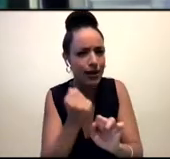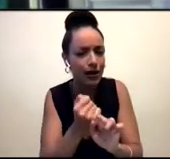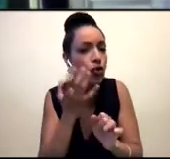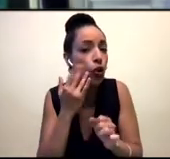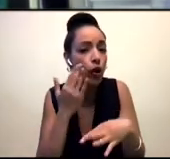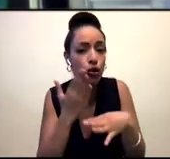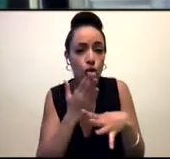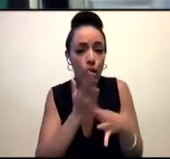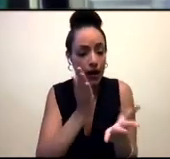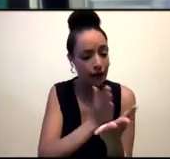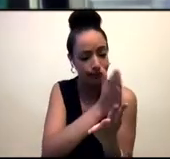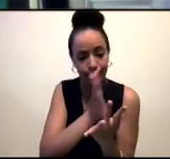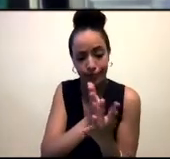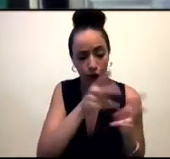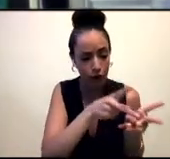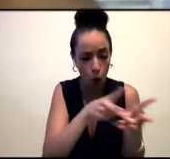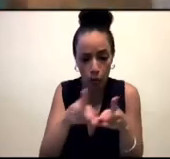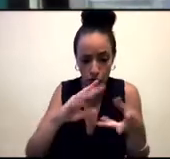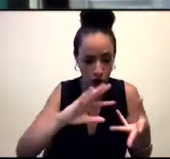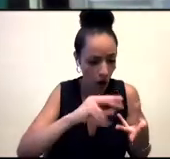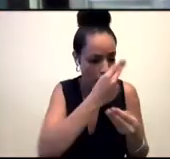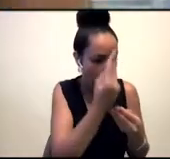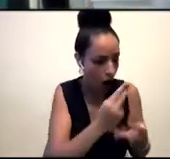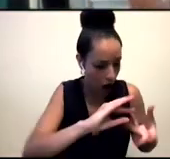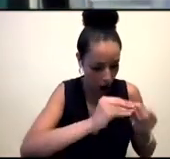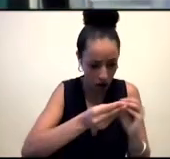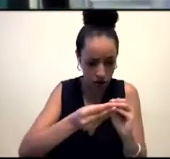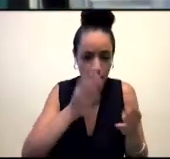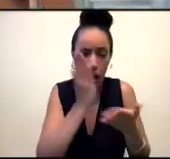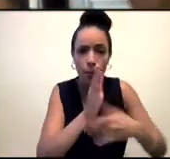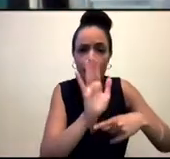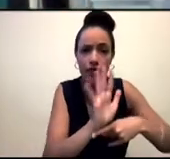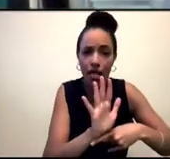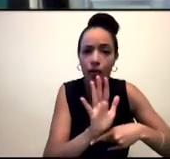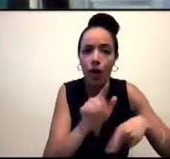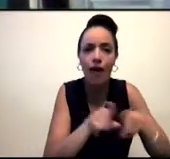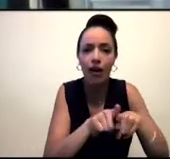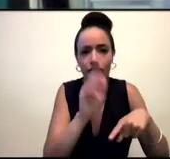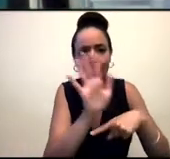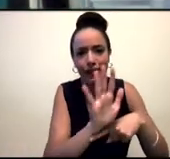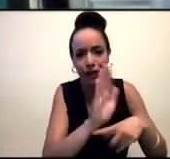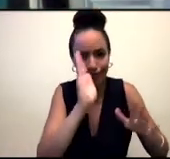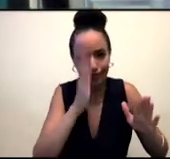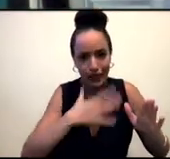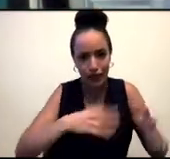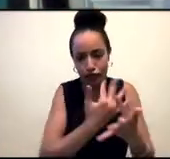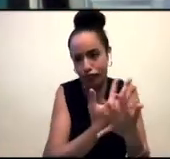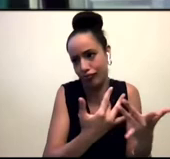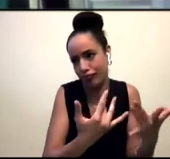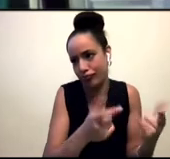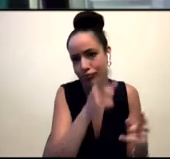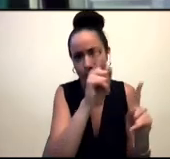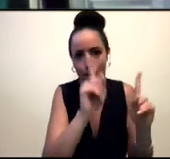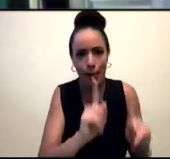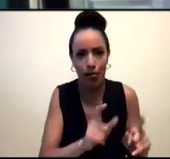so highly collaborative, such as film, right, where you have all you can't make film by yourself. There's so many people who come to film at the table. There